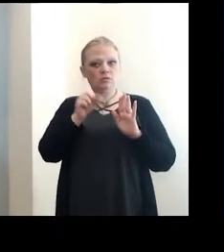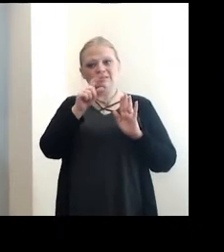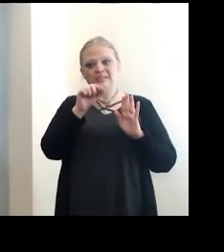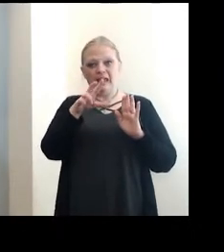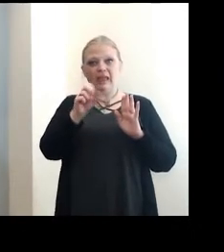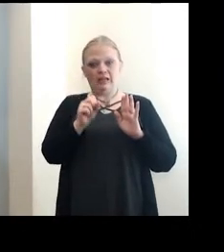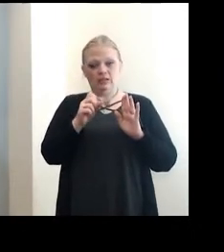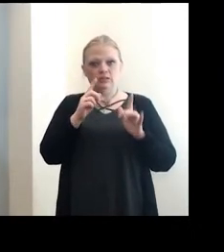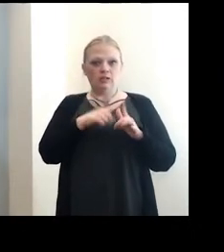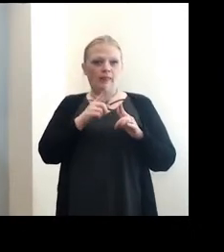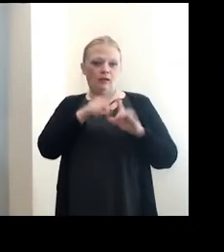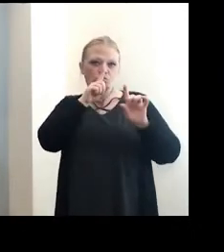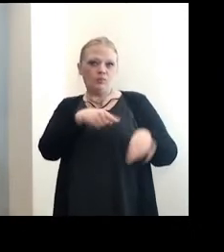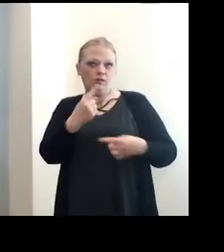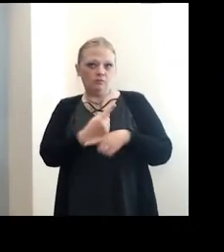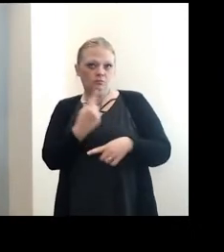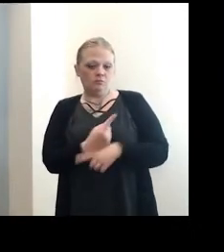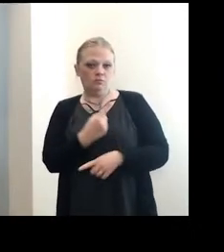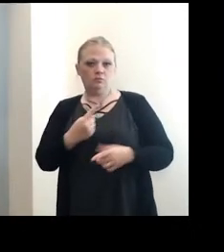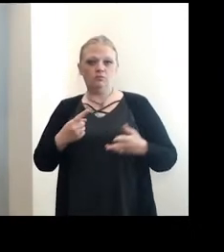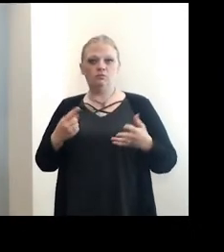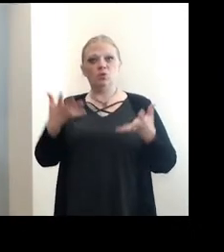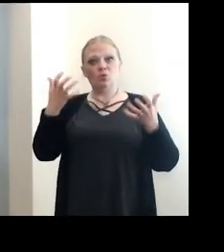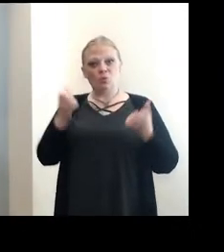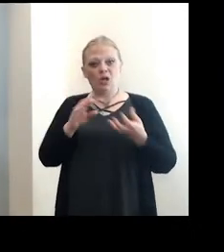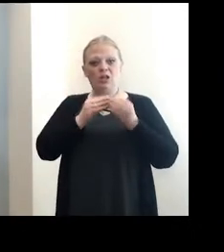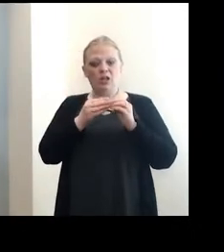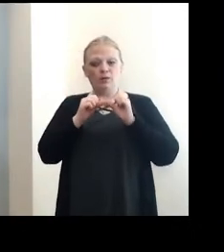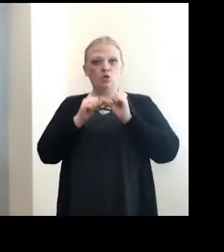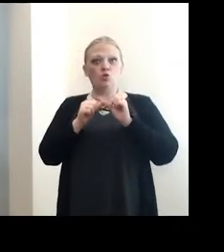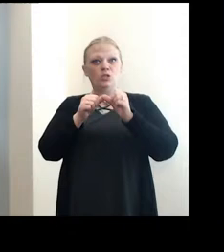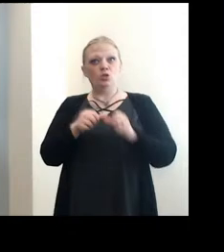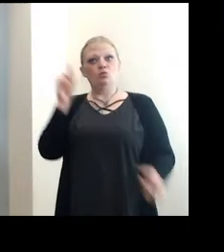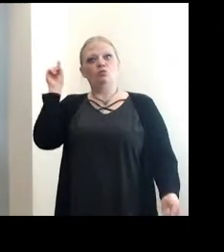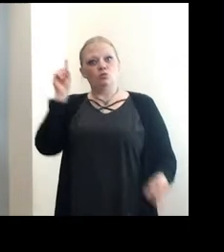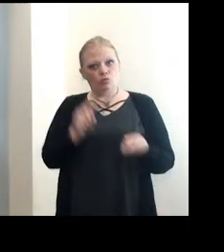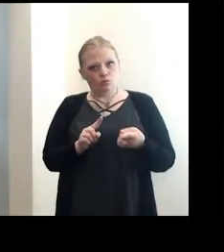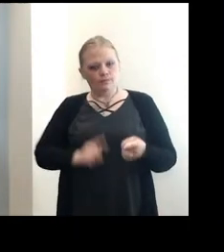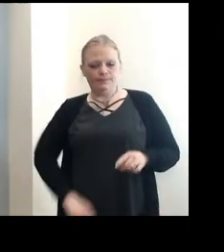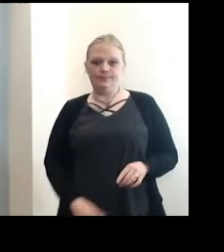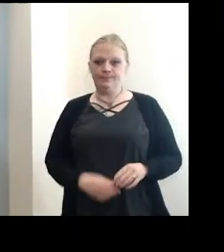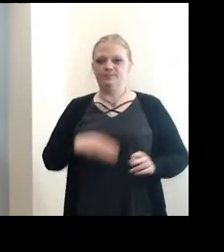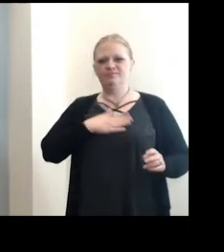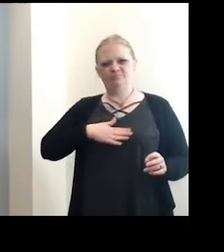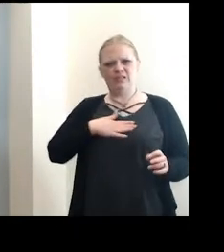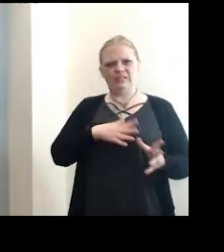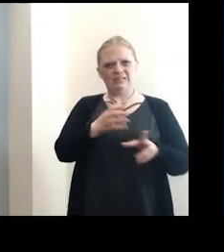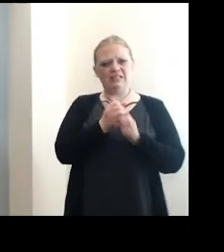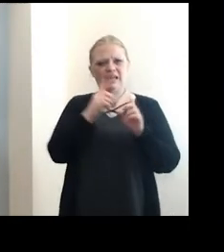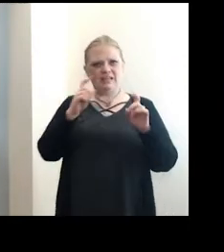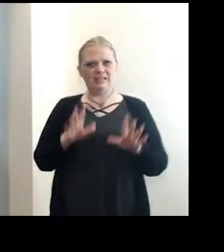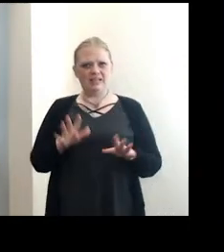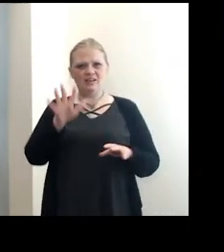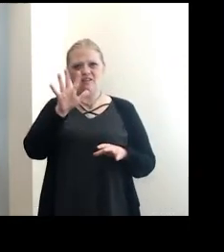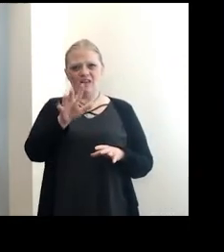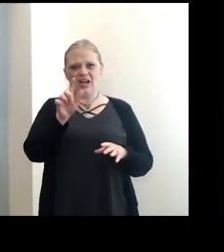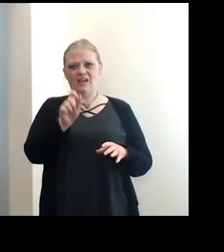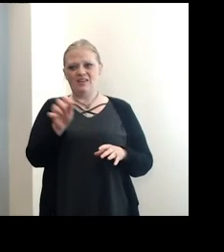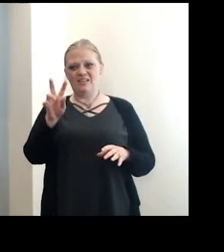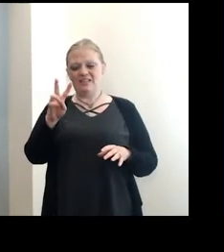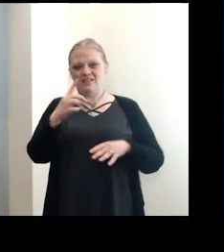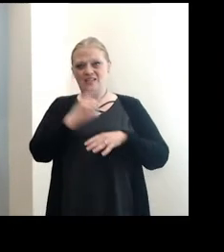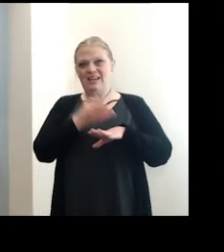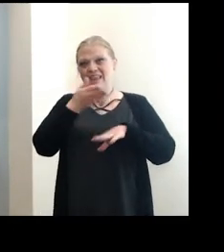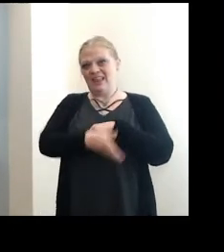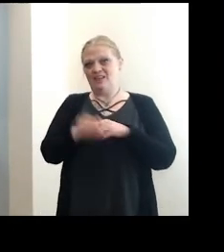can act accordingly. Again, we just want to bring our numbers, continue to bring our numbers down. So please get tested five to seven days after